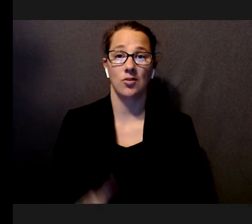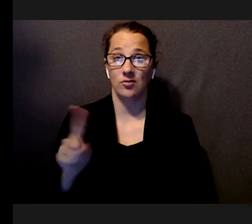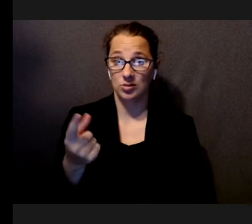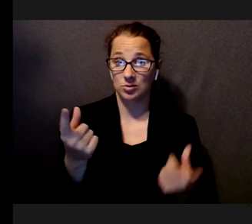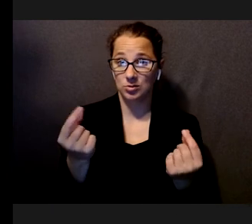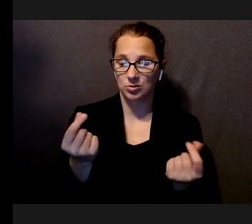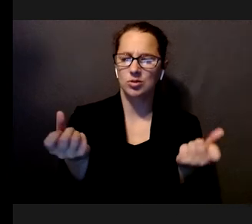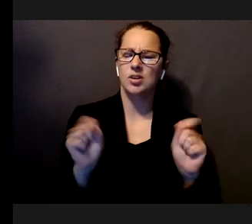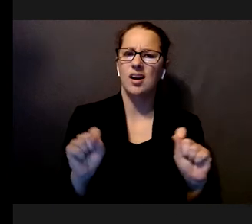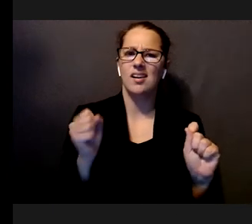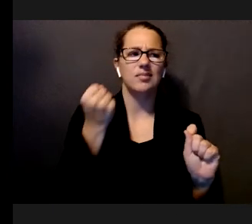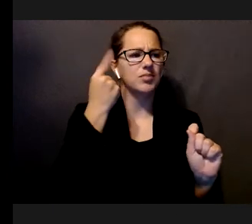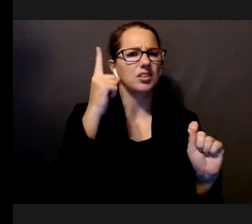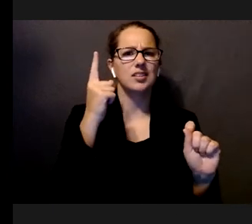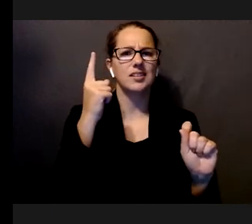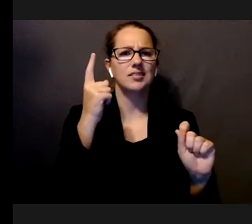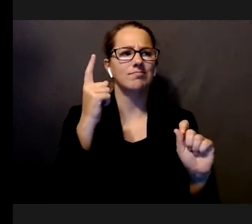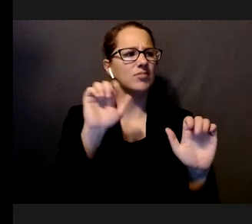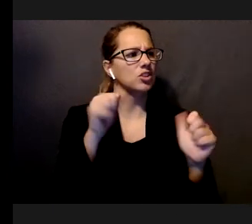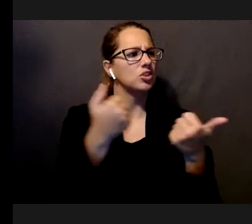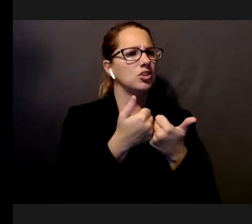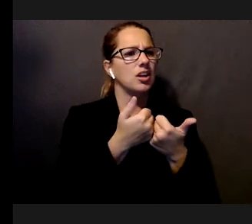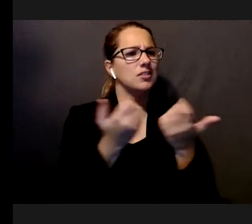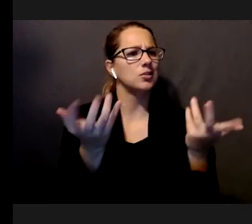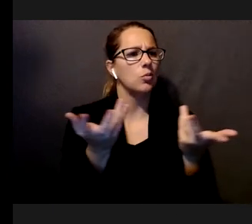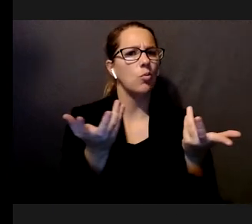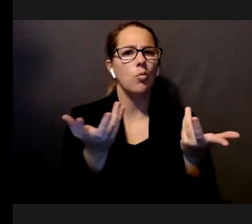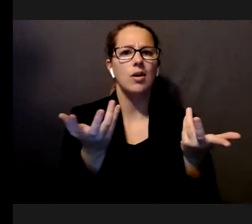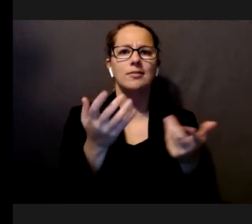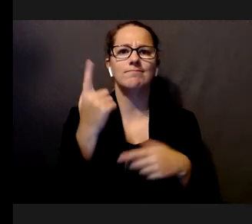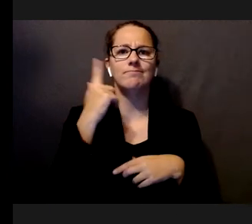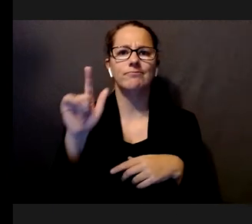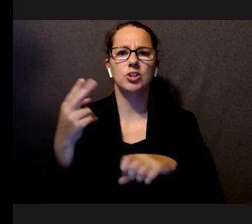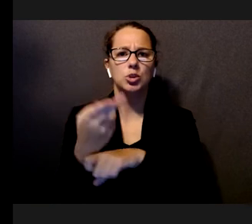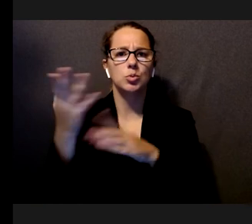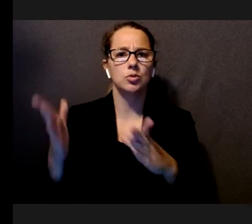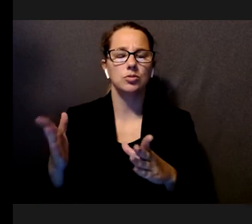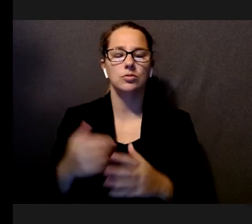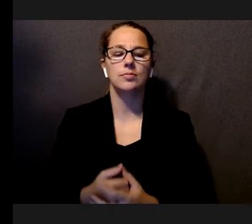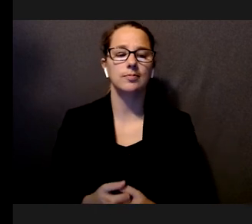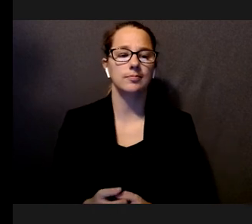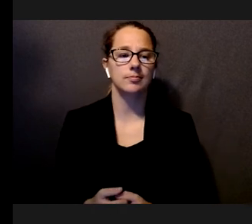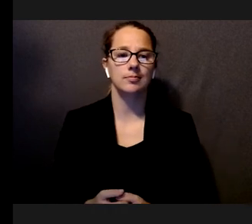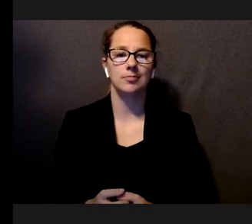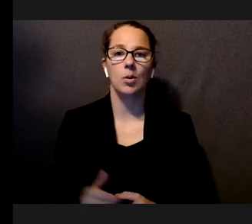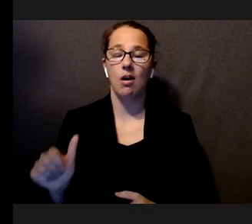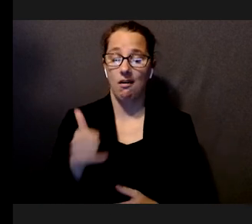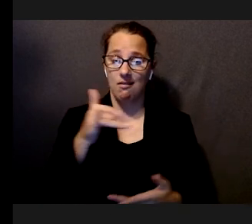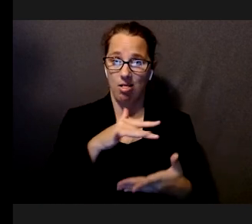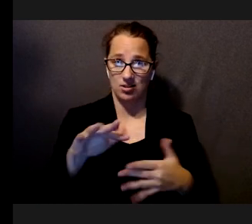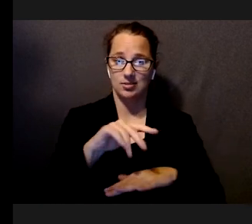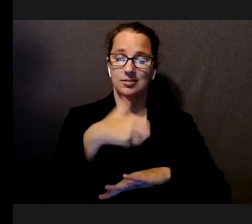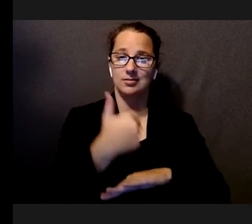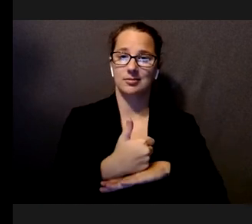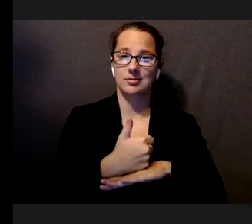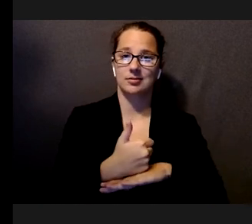the particular challenges that the users experienced in context. So, we conducted another study here,